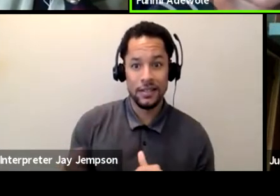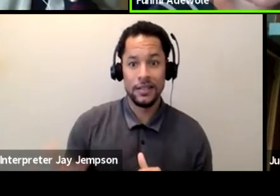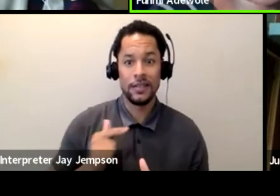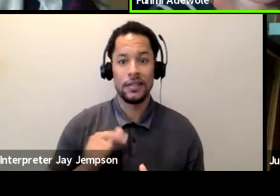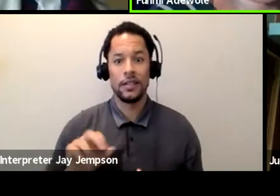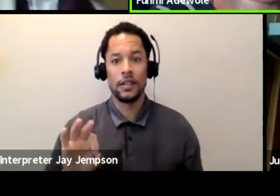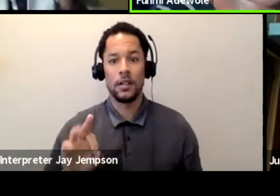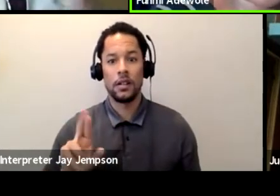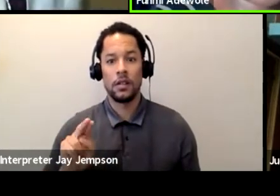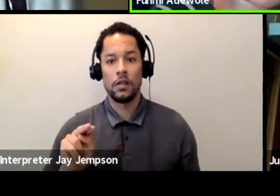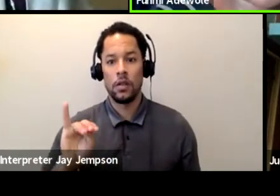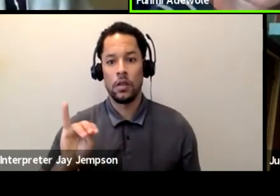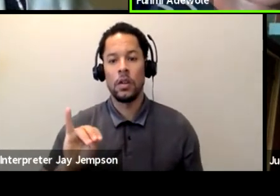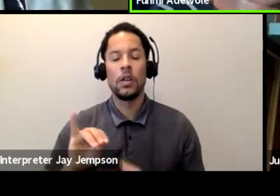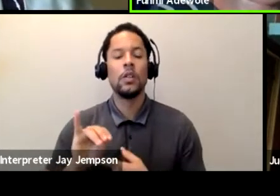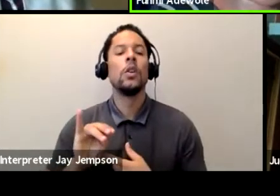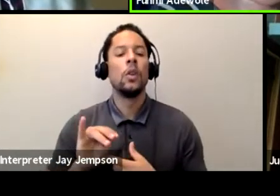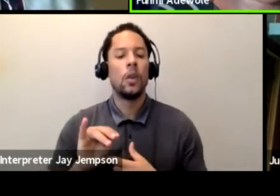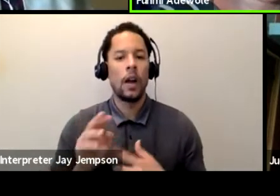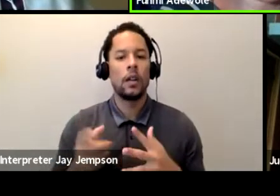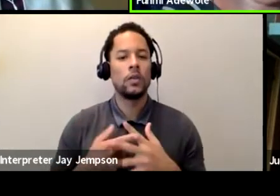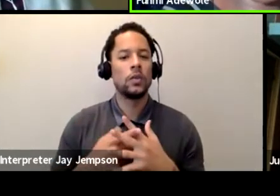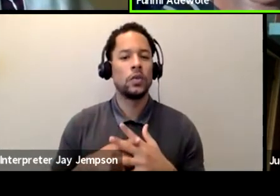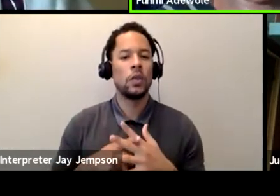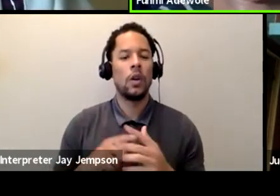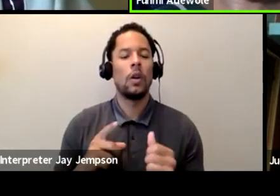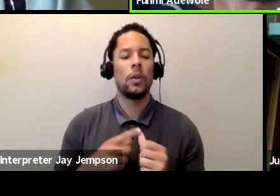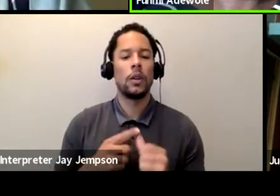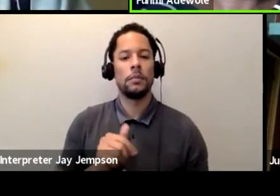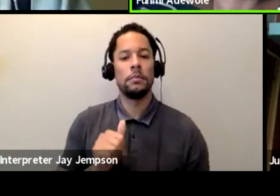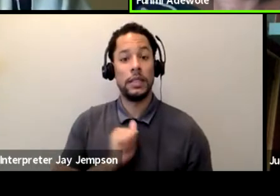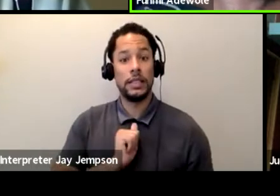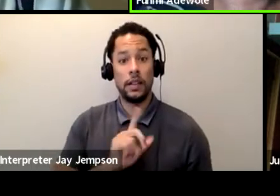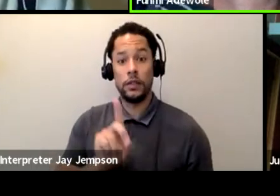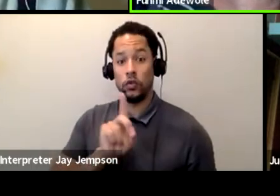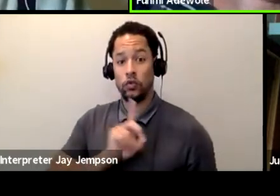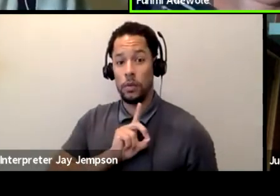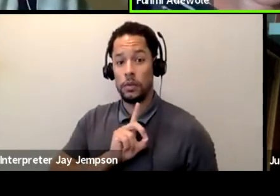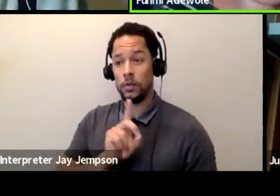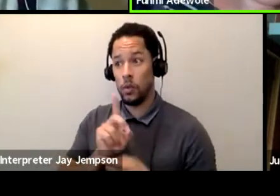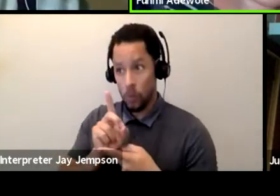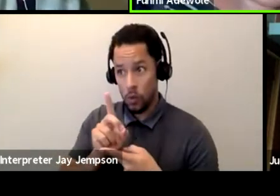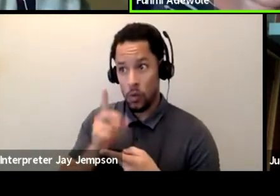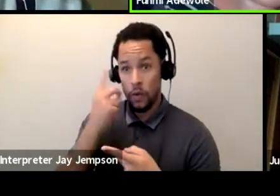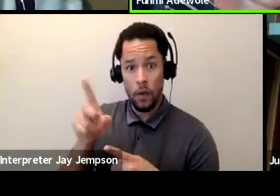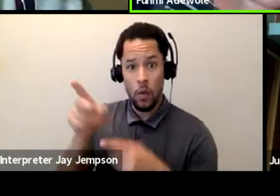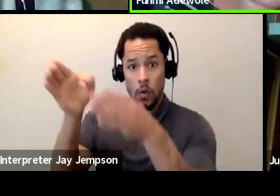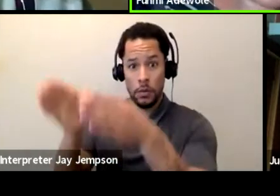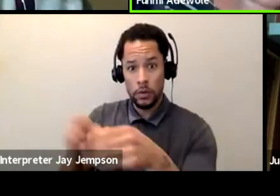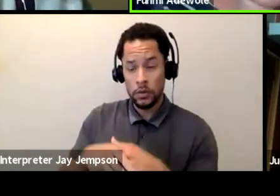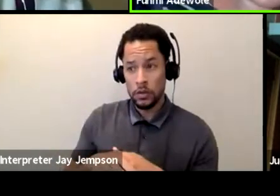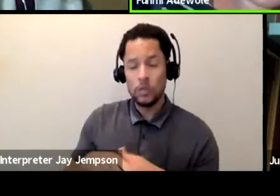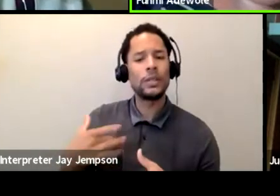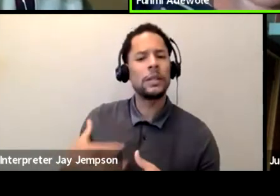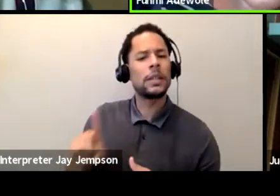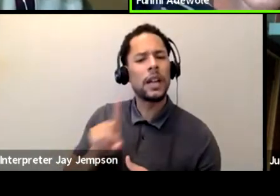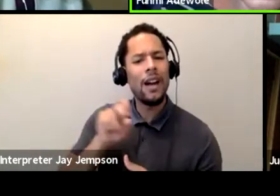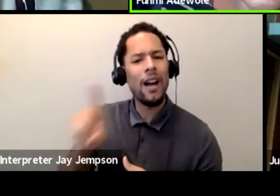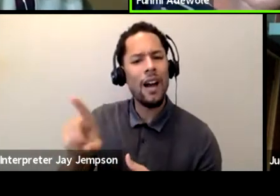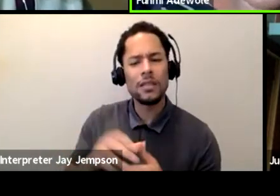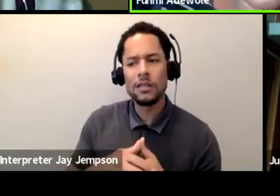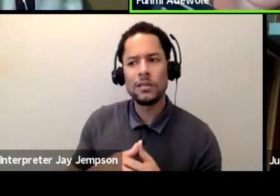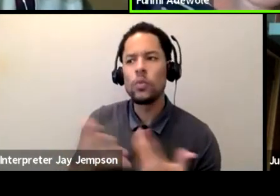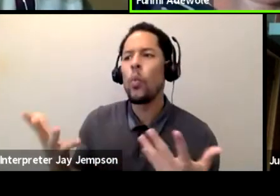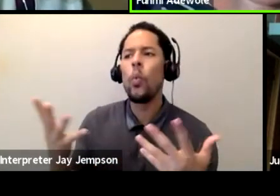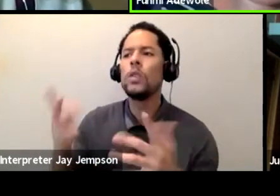dramaturging someone else. Usually when I start, I ask them what they're trying to achieve, what they want